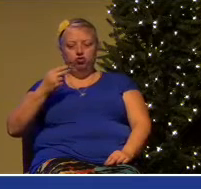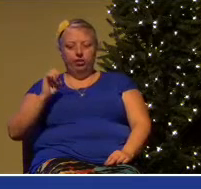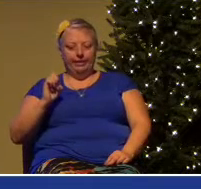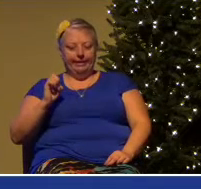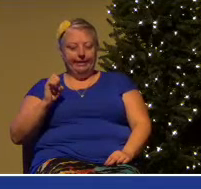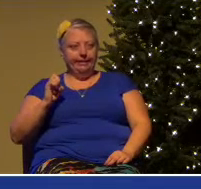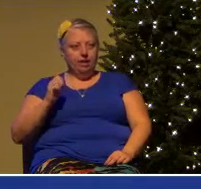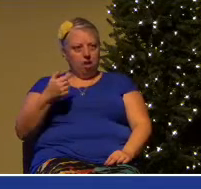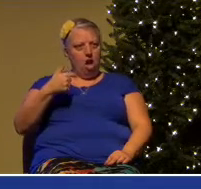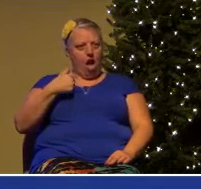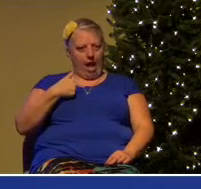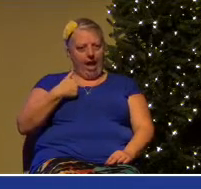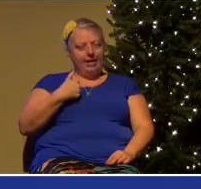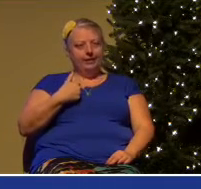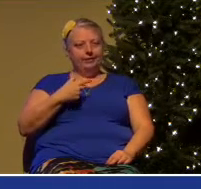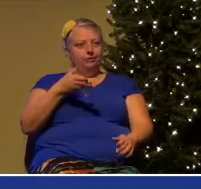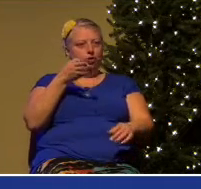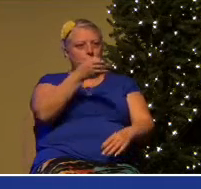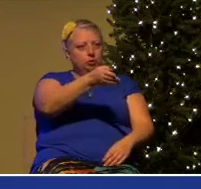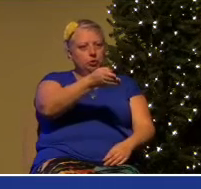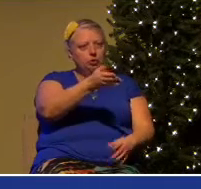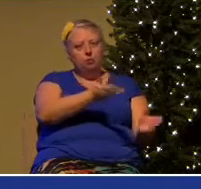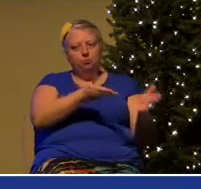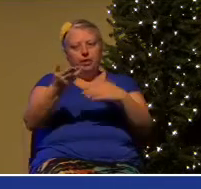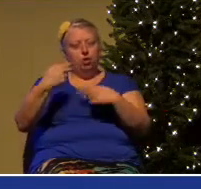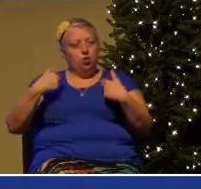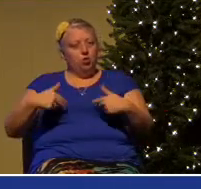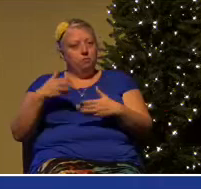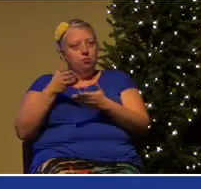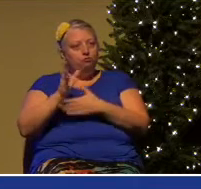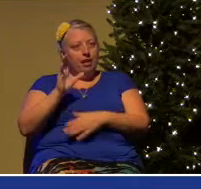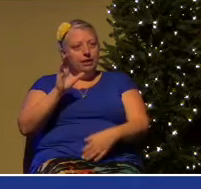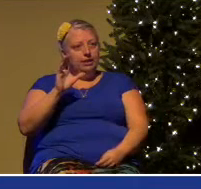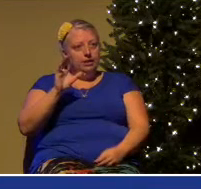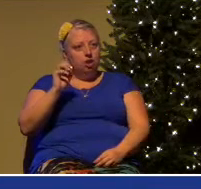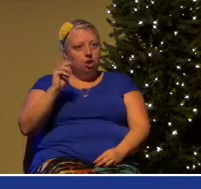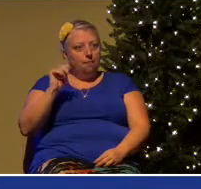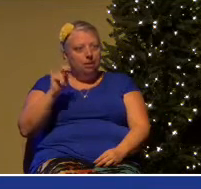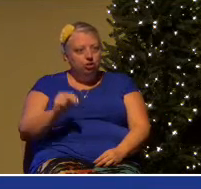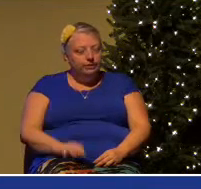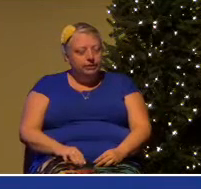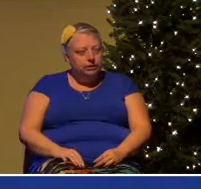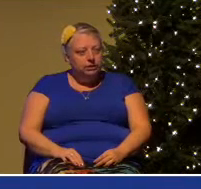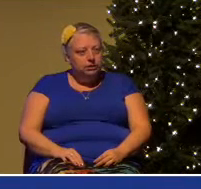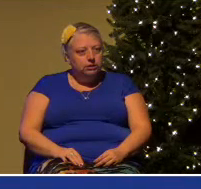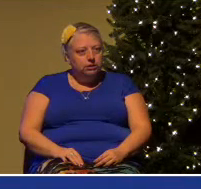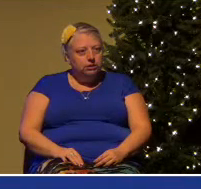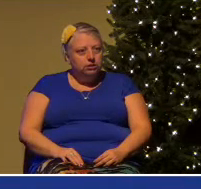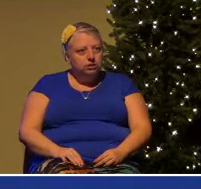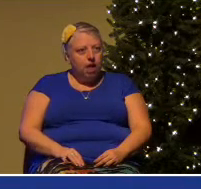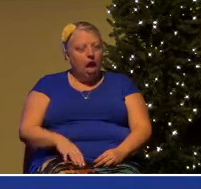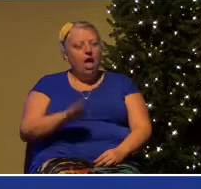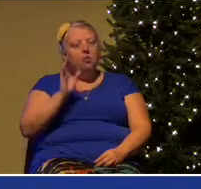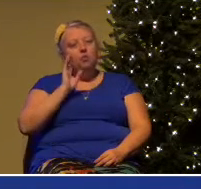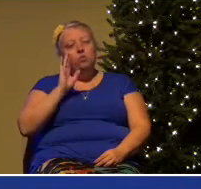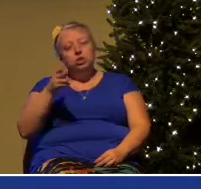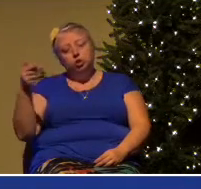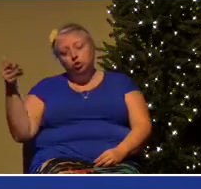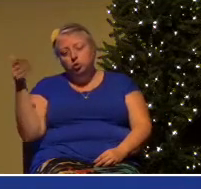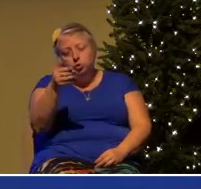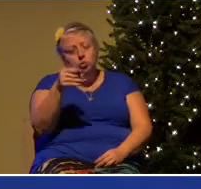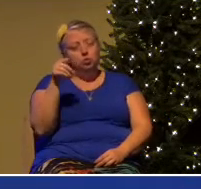cleaners, if they so decide and so want. That's the world we live in.